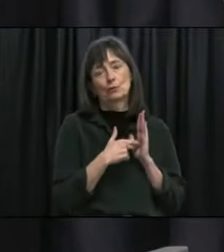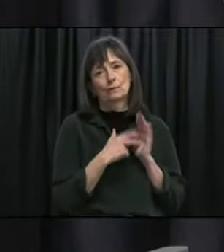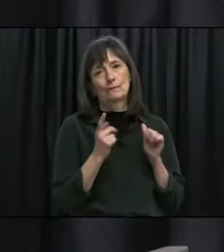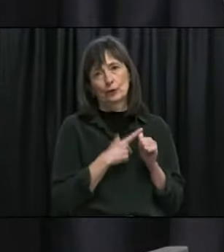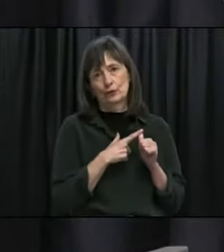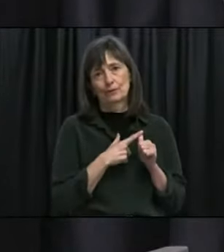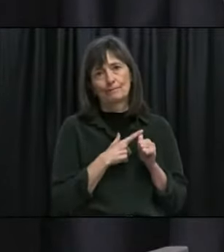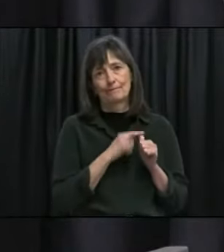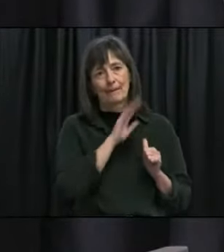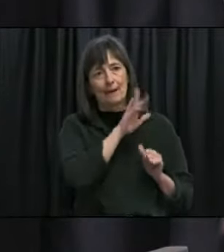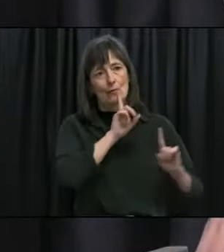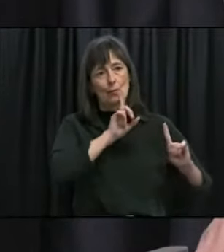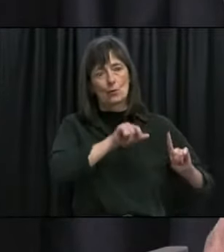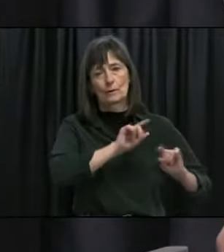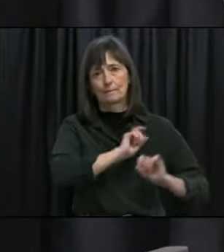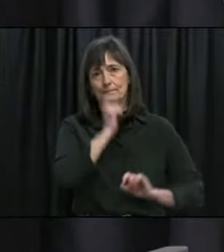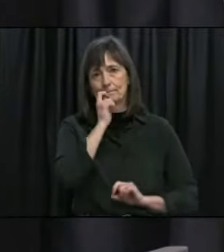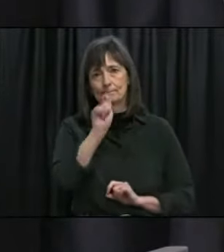orders that are in place